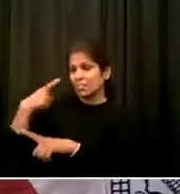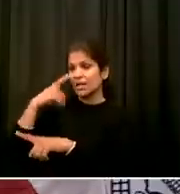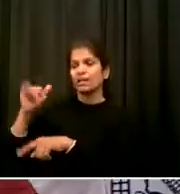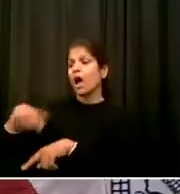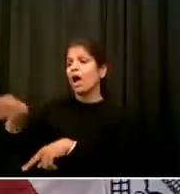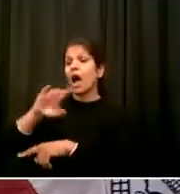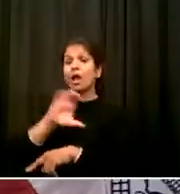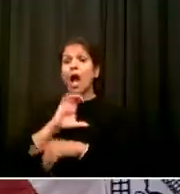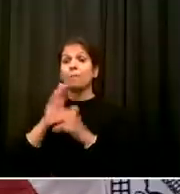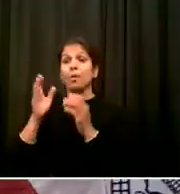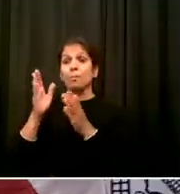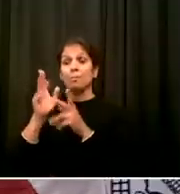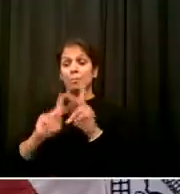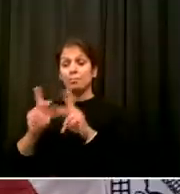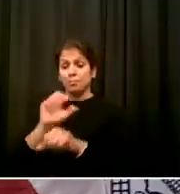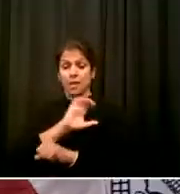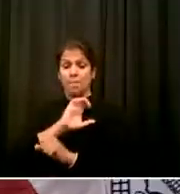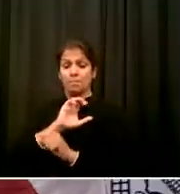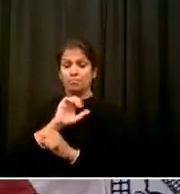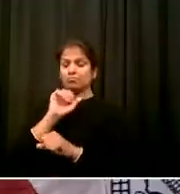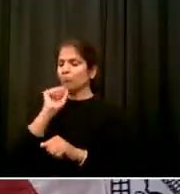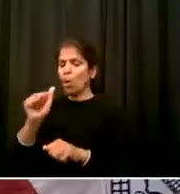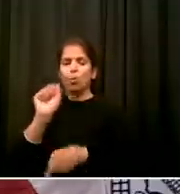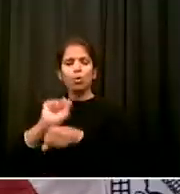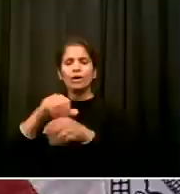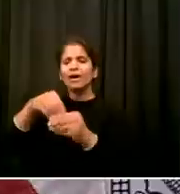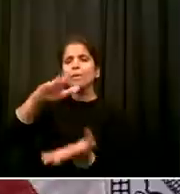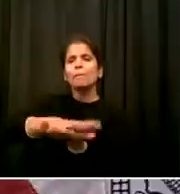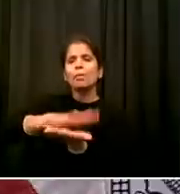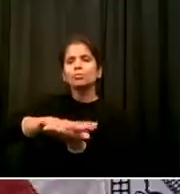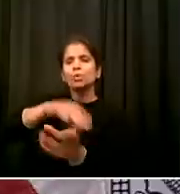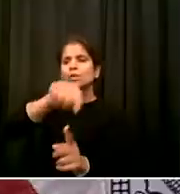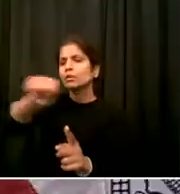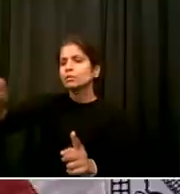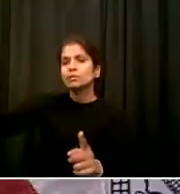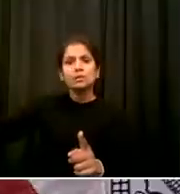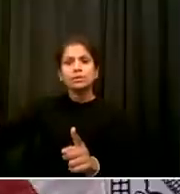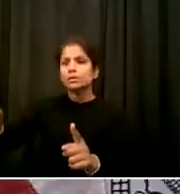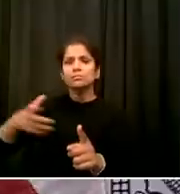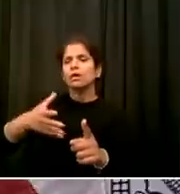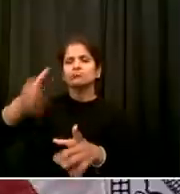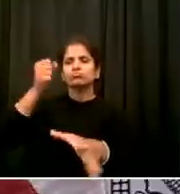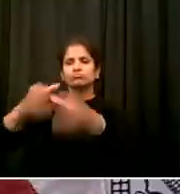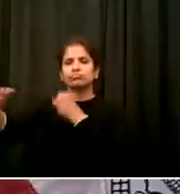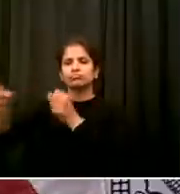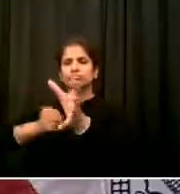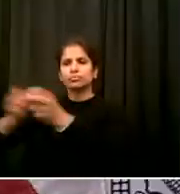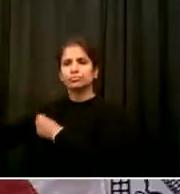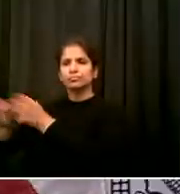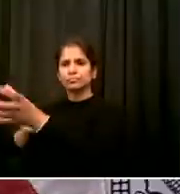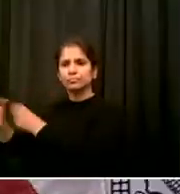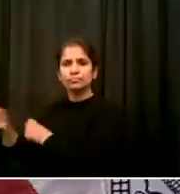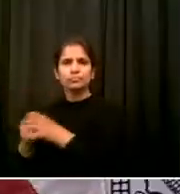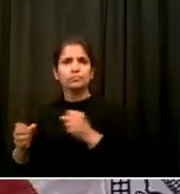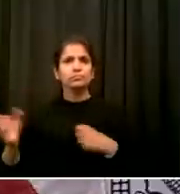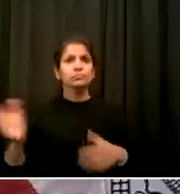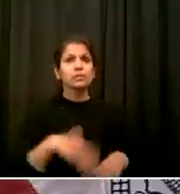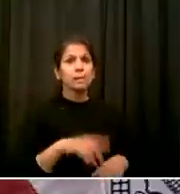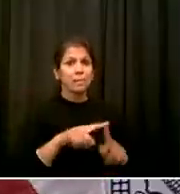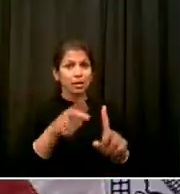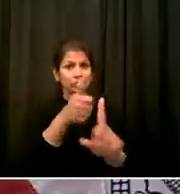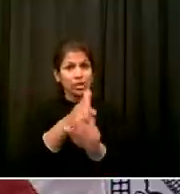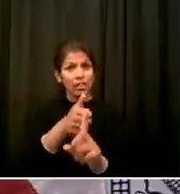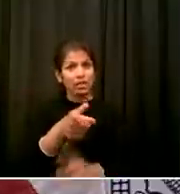that in a democracy the decisions are made by the civilians And the fact is there's a